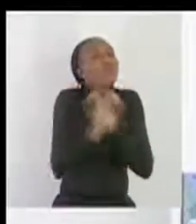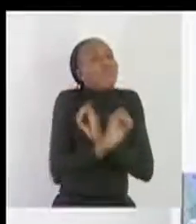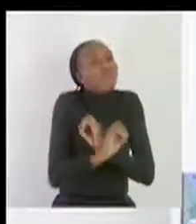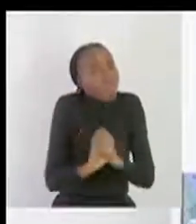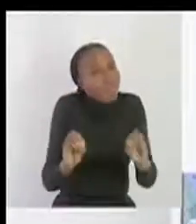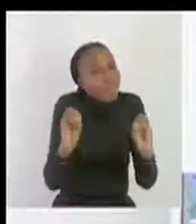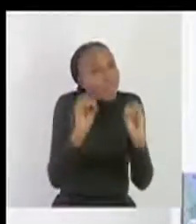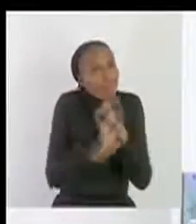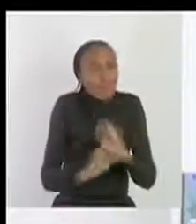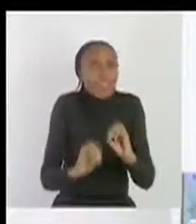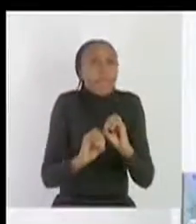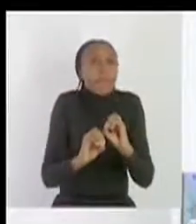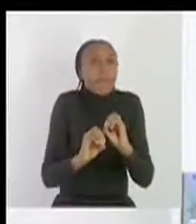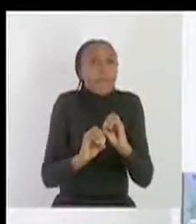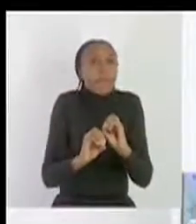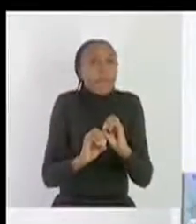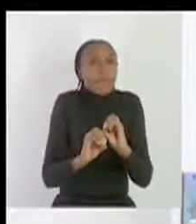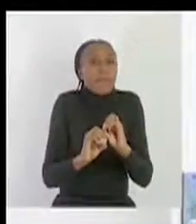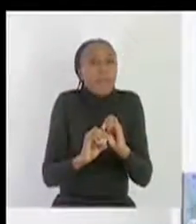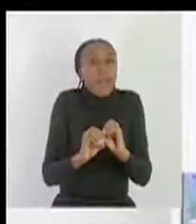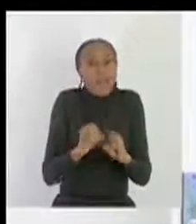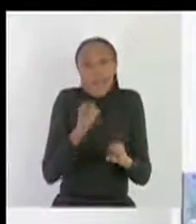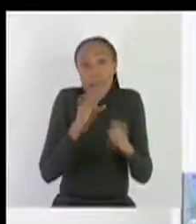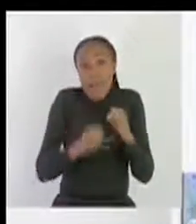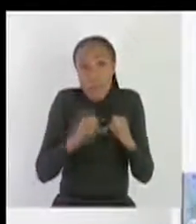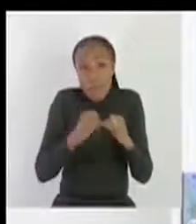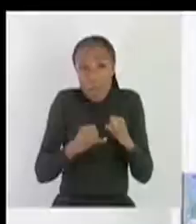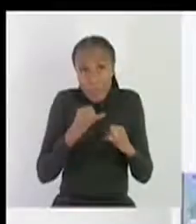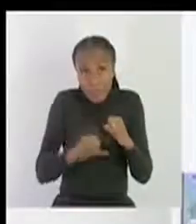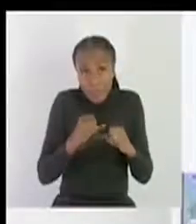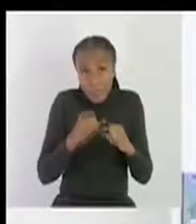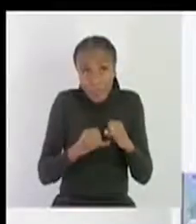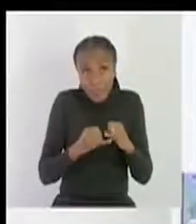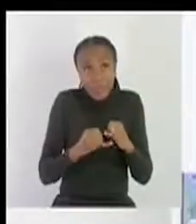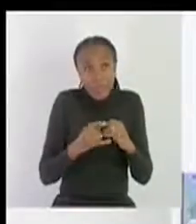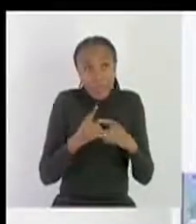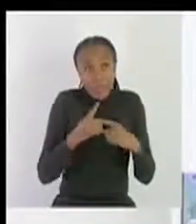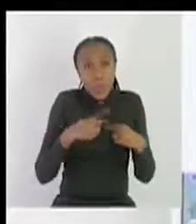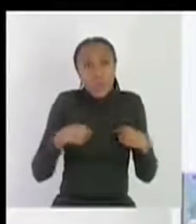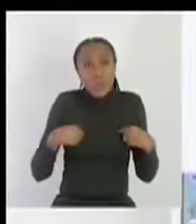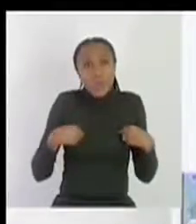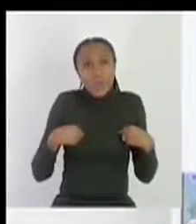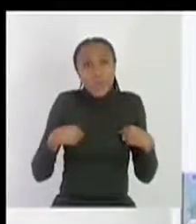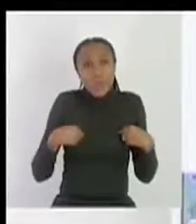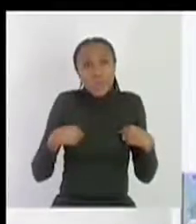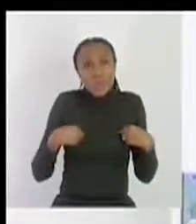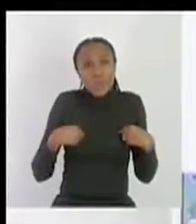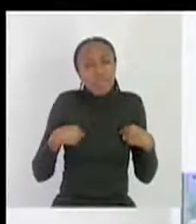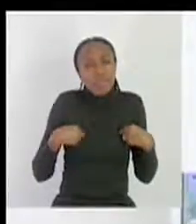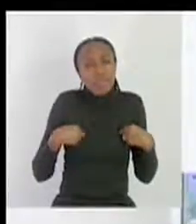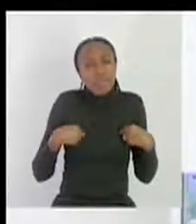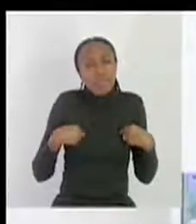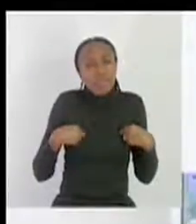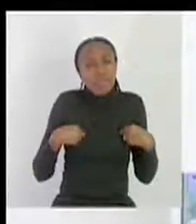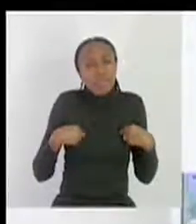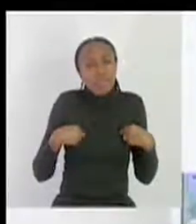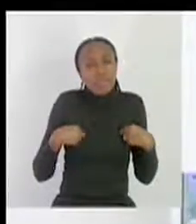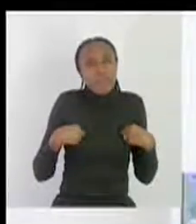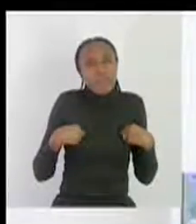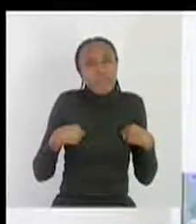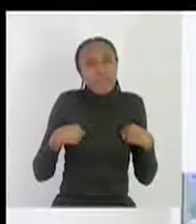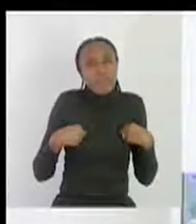AIDS and then the last thing that we have looked at we have looked at different uh we have looked at